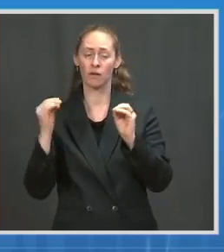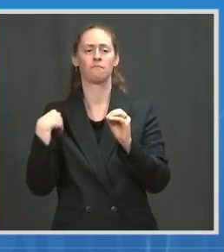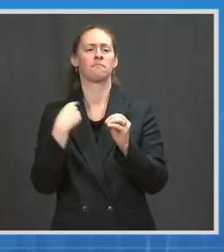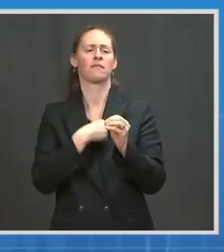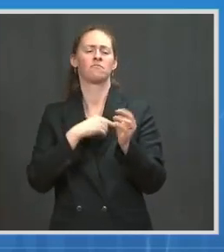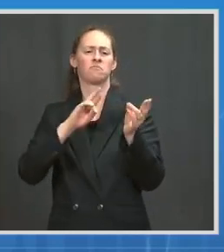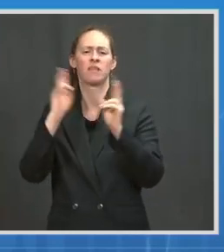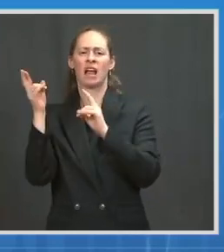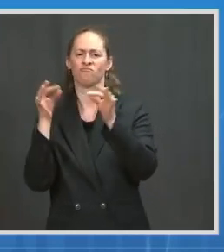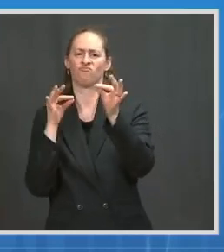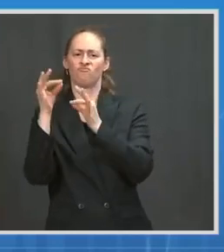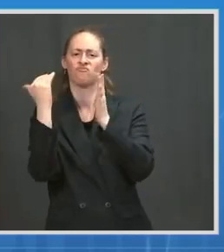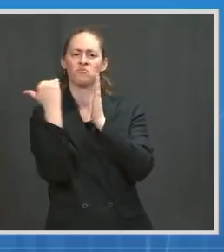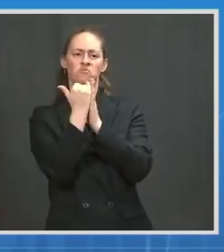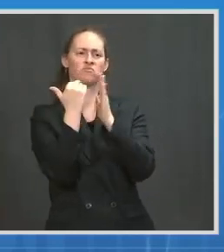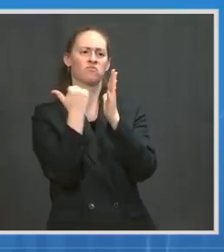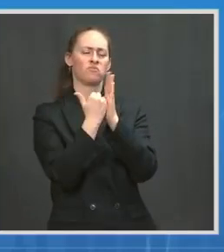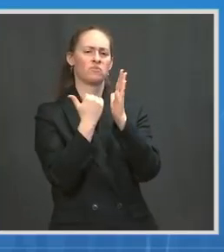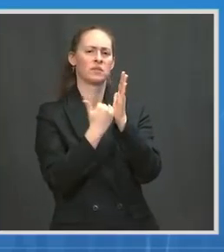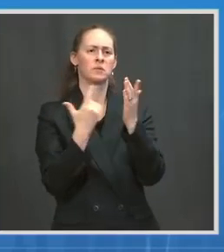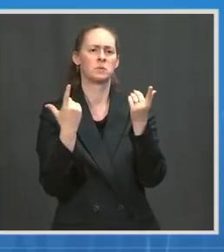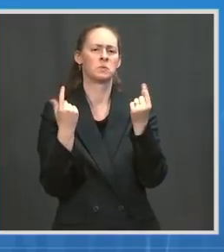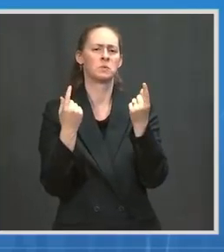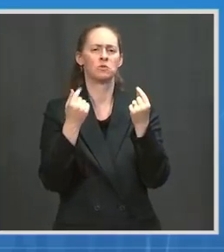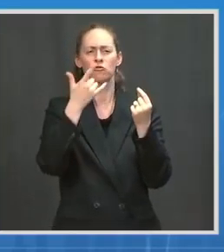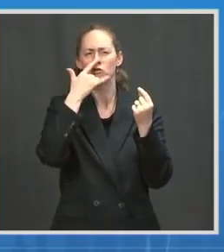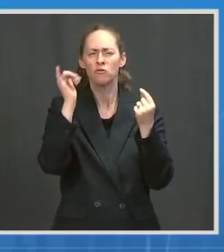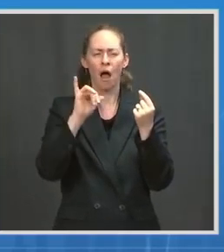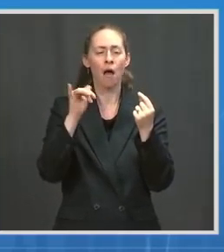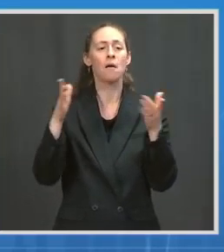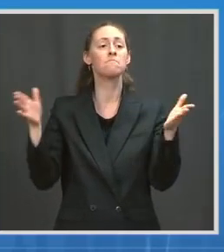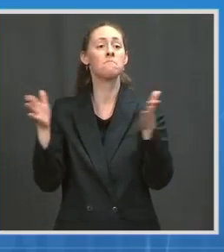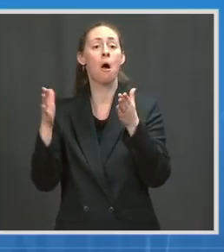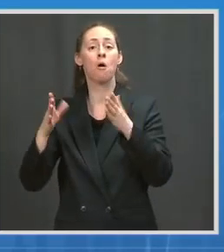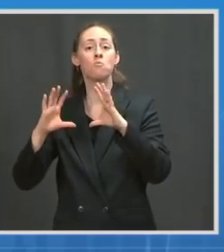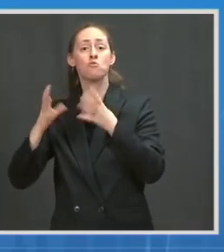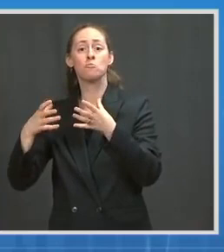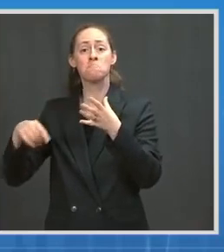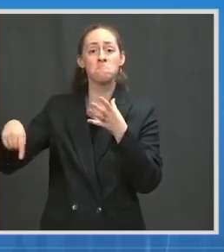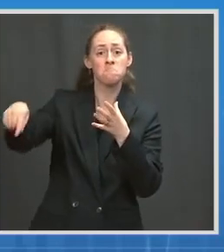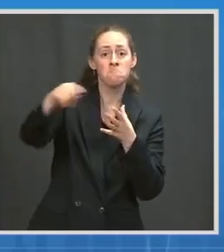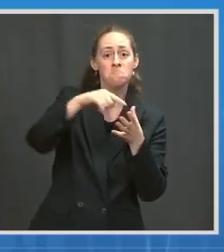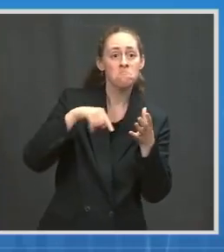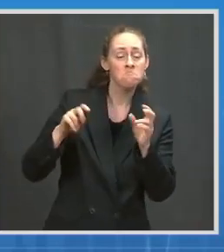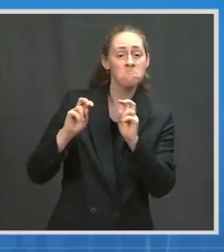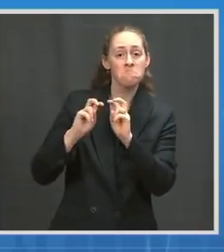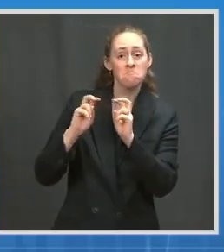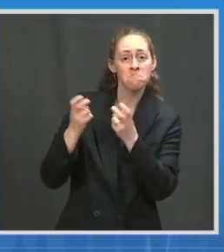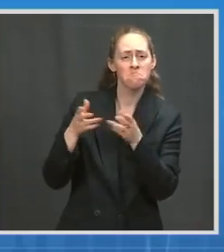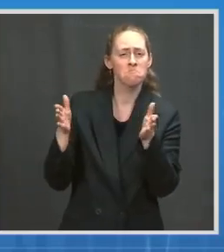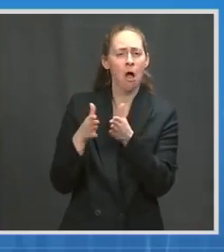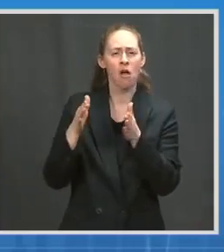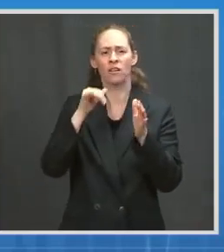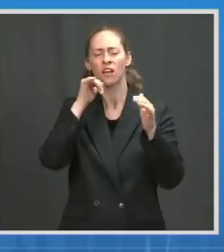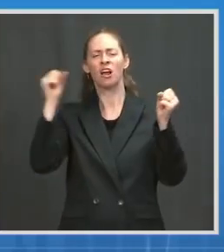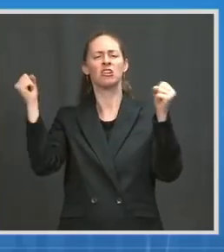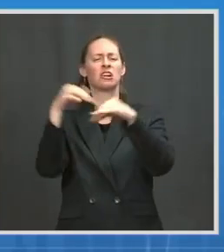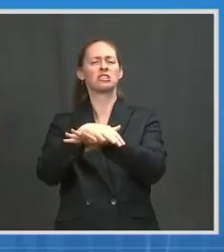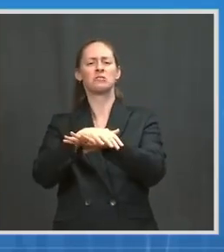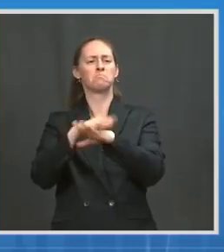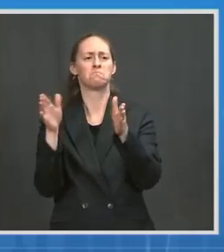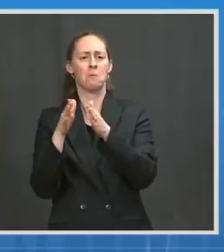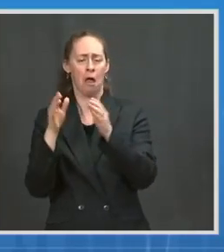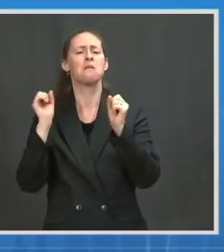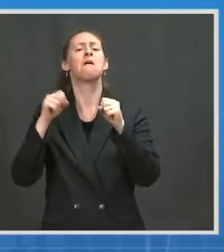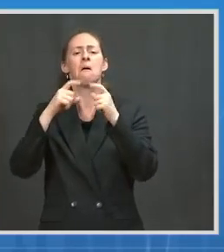outdoors in small groups, in groups with other children who are vaccinated. What we're really trying to avoid in this camp guidance is what